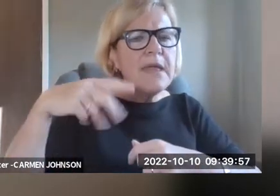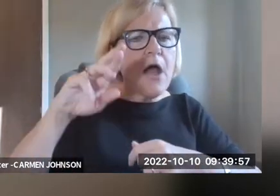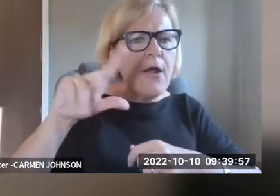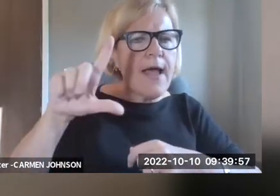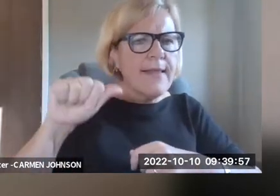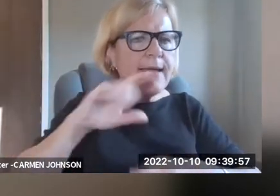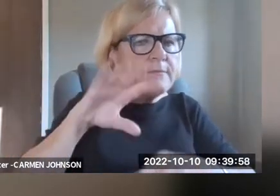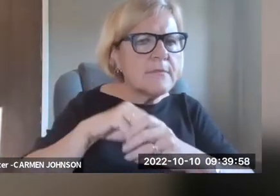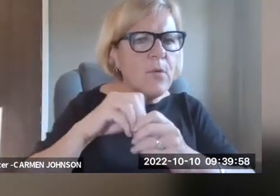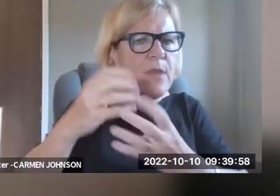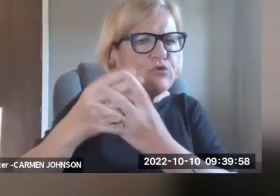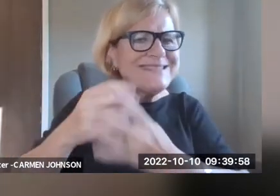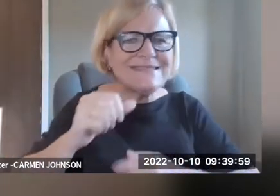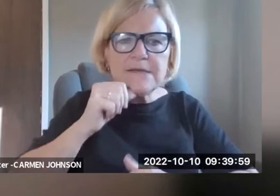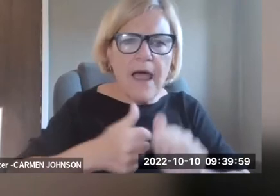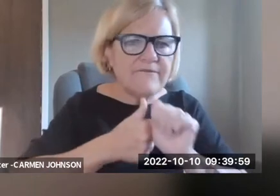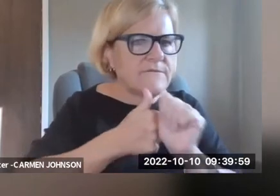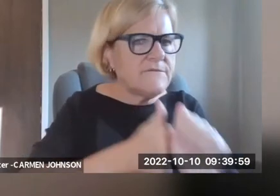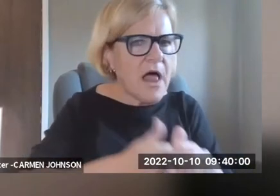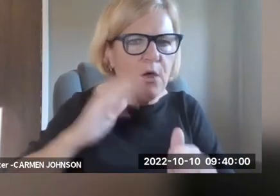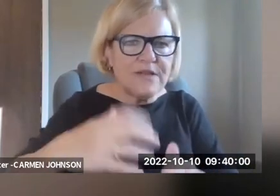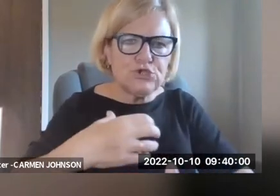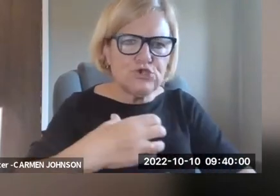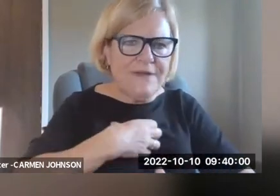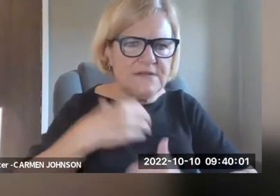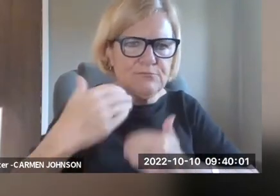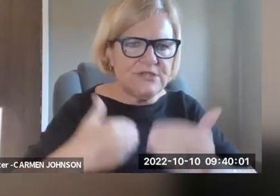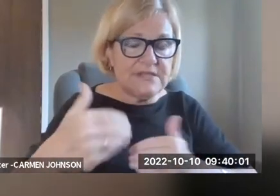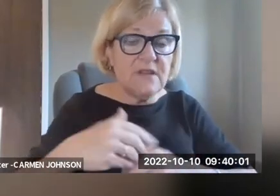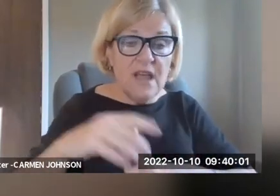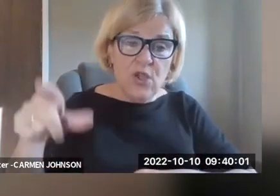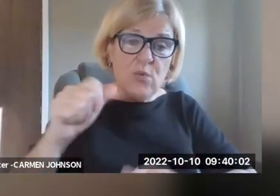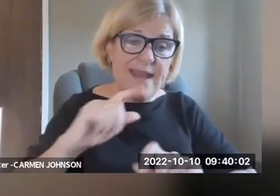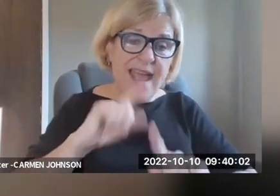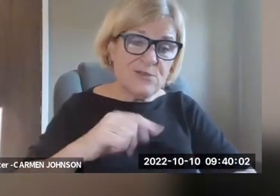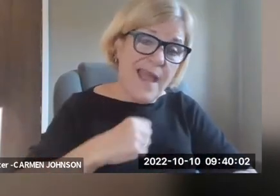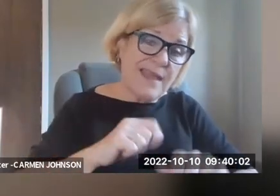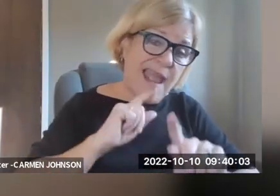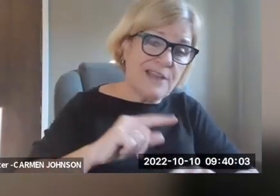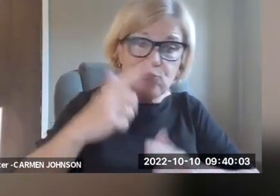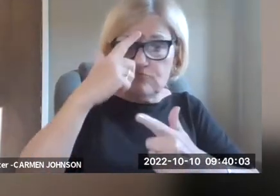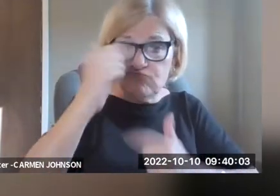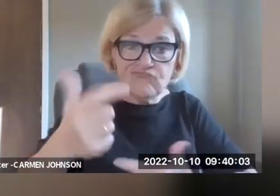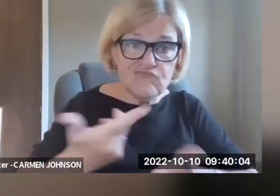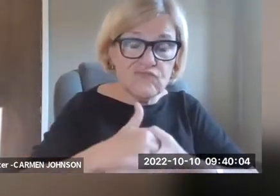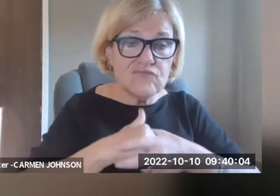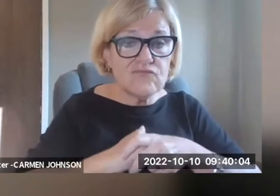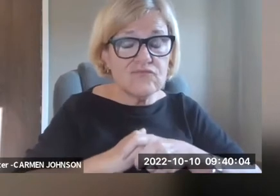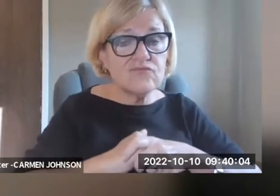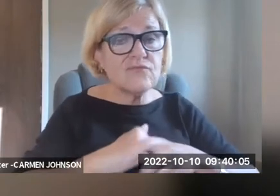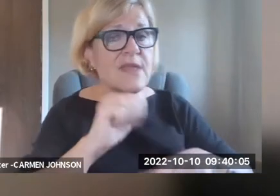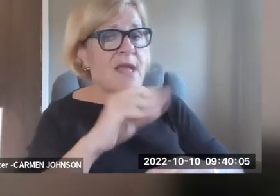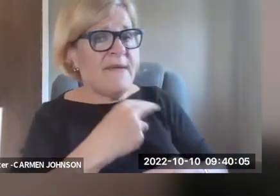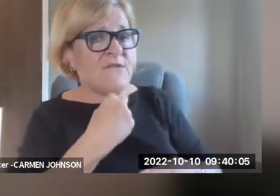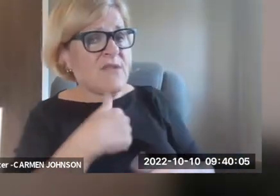but the question is, um, from Courtney Holthus, uh, how does the PLRA come into play when the prison is not following its